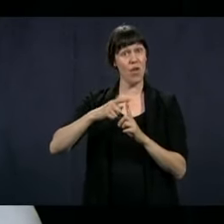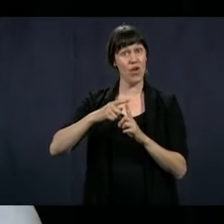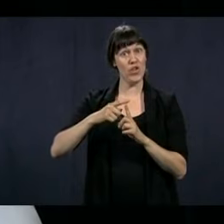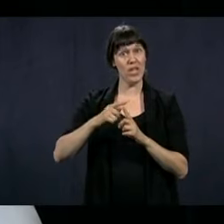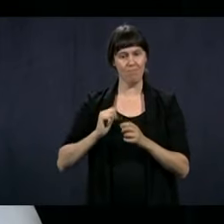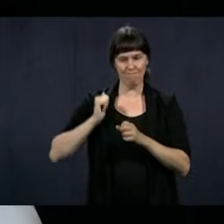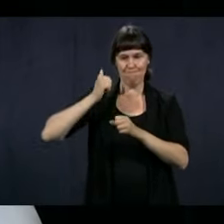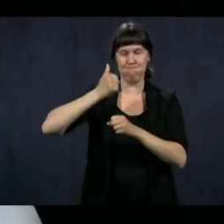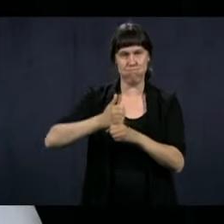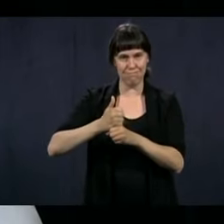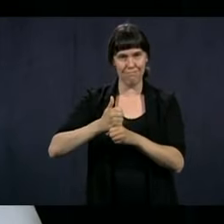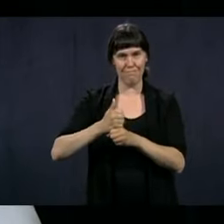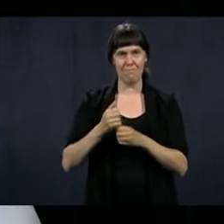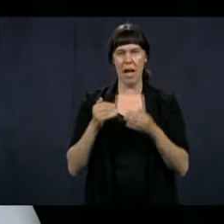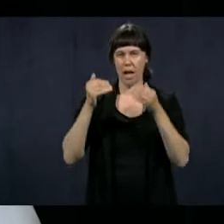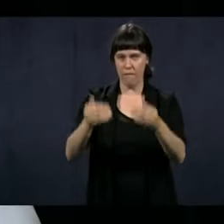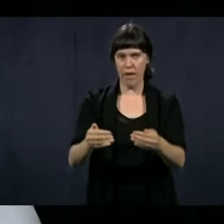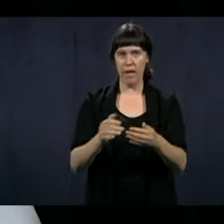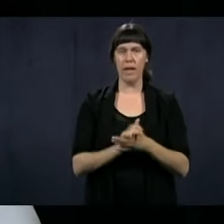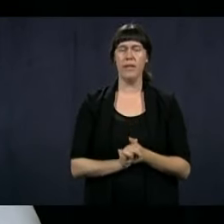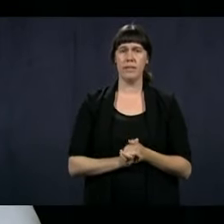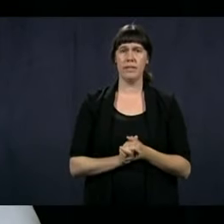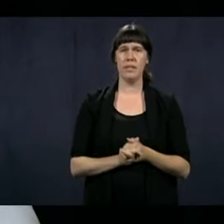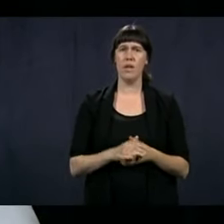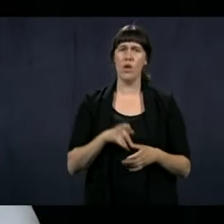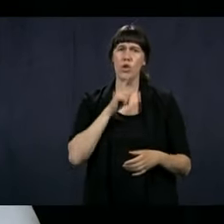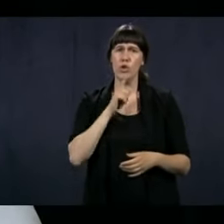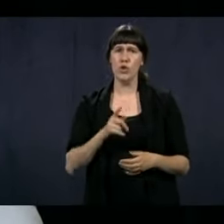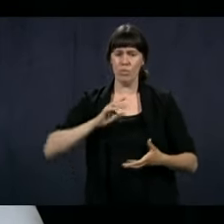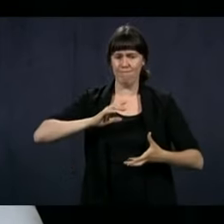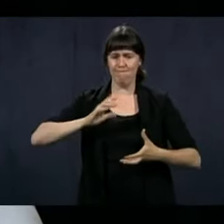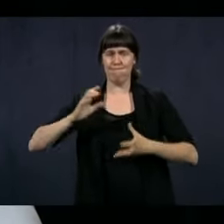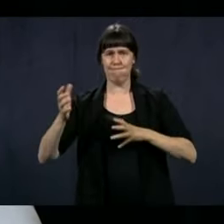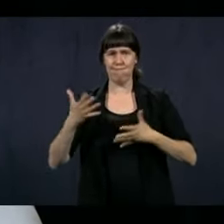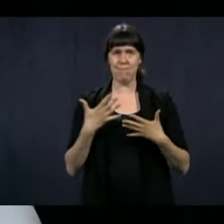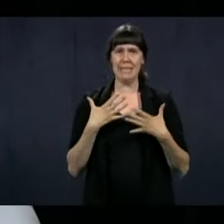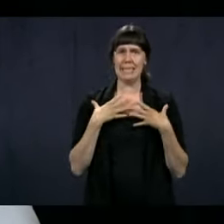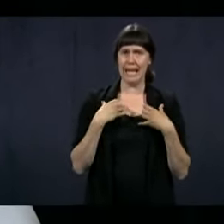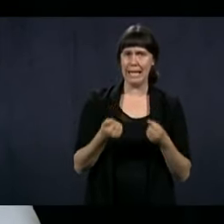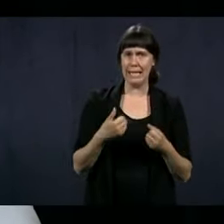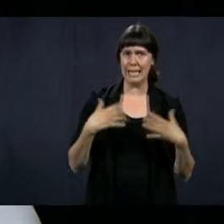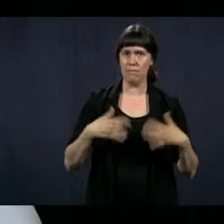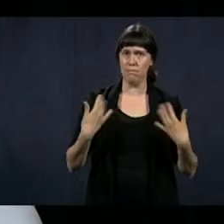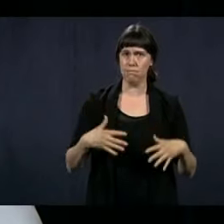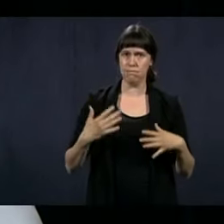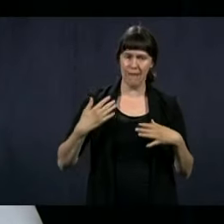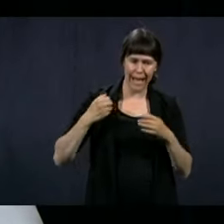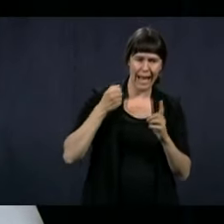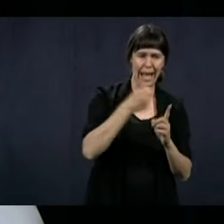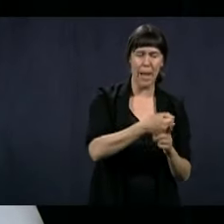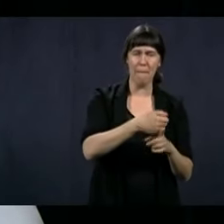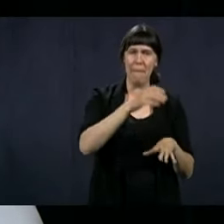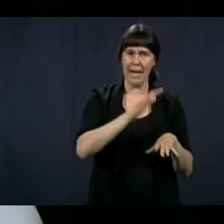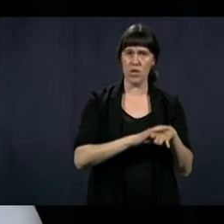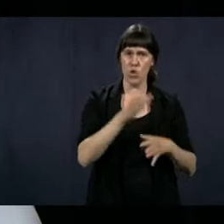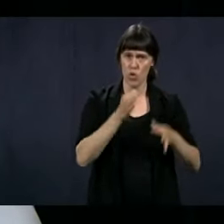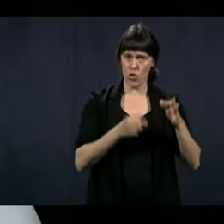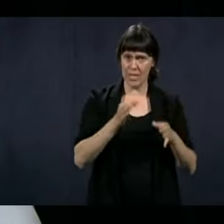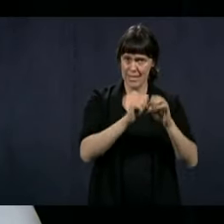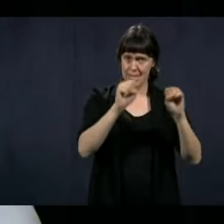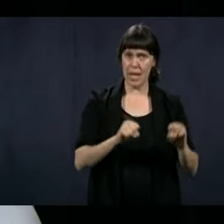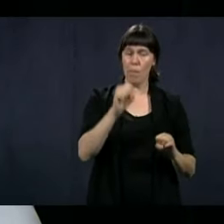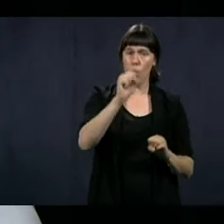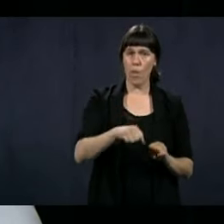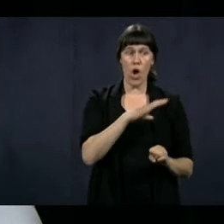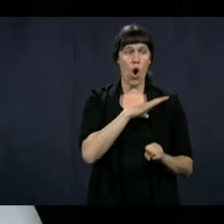The context of the health crisis, of course, gives us many challenges for the courthouse system, even if it's just an inventory that,